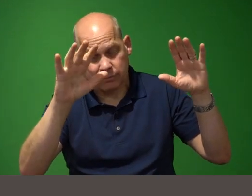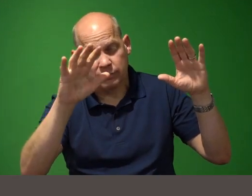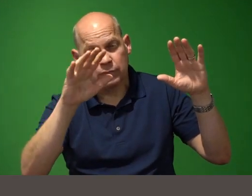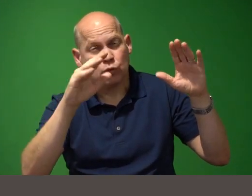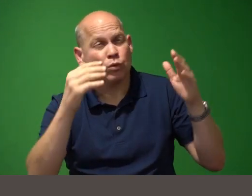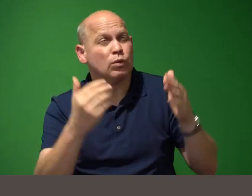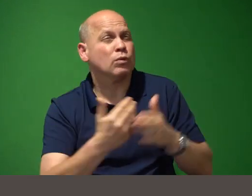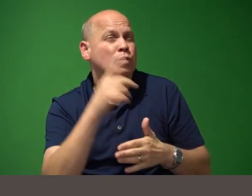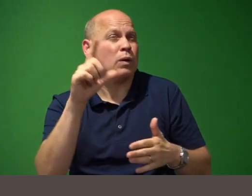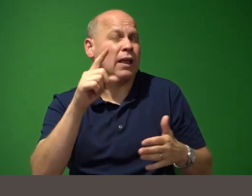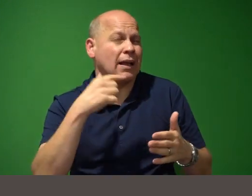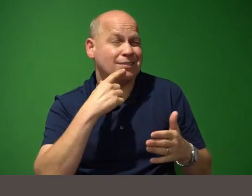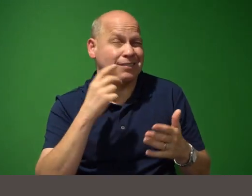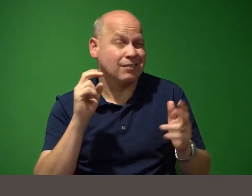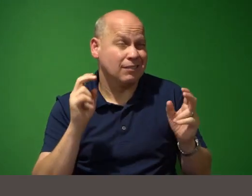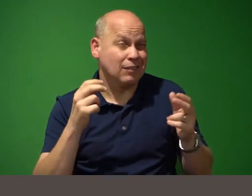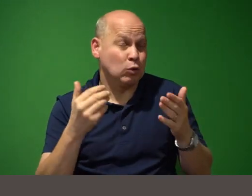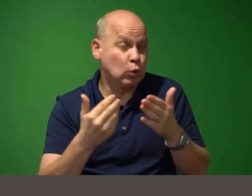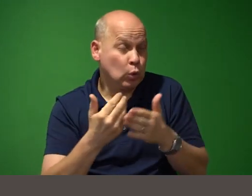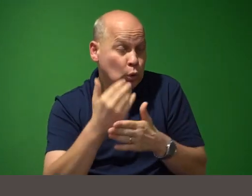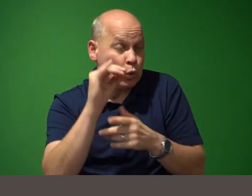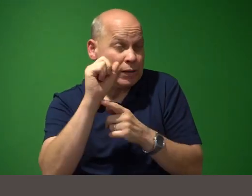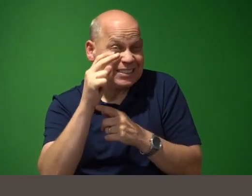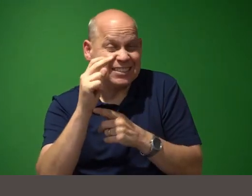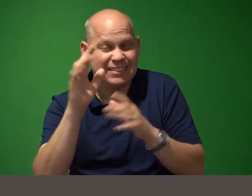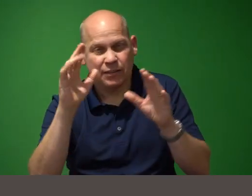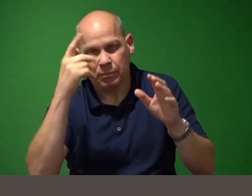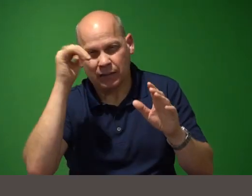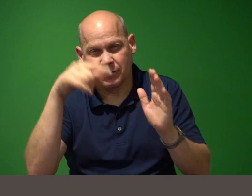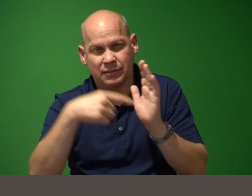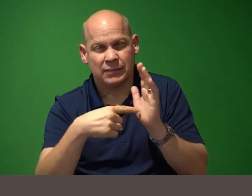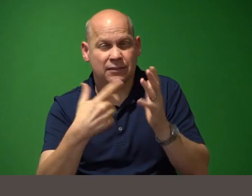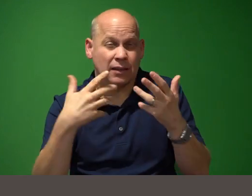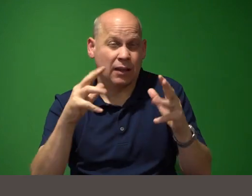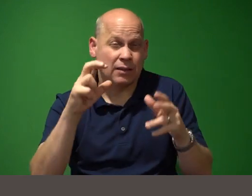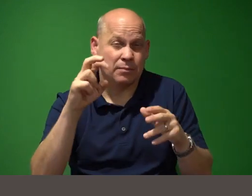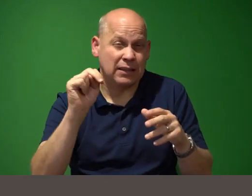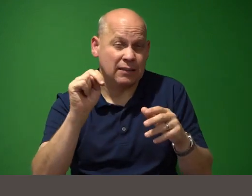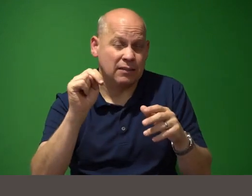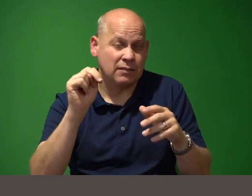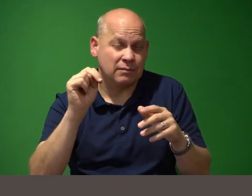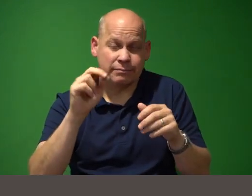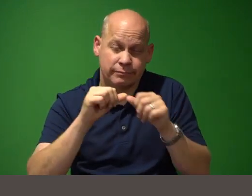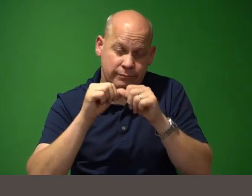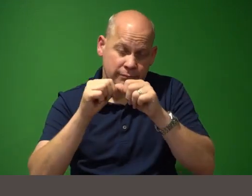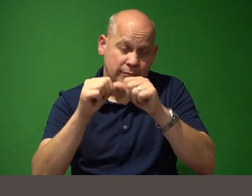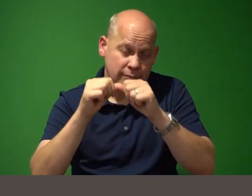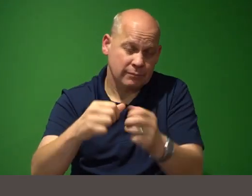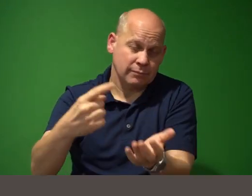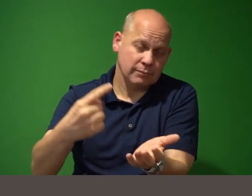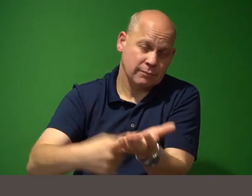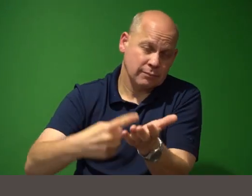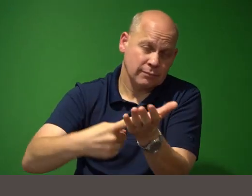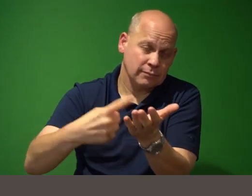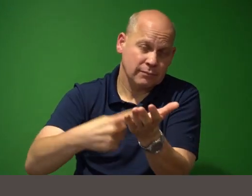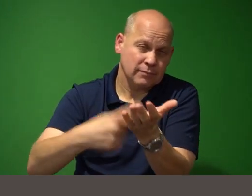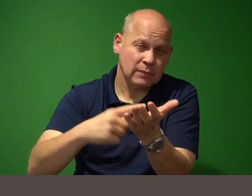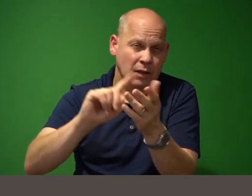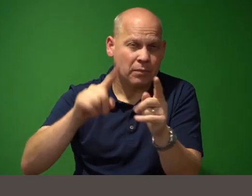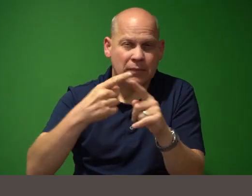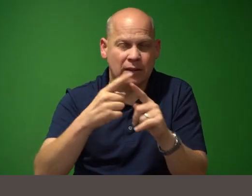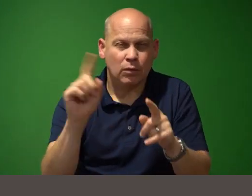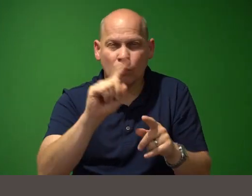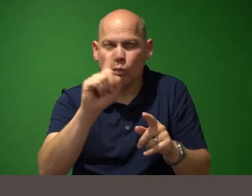ish because this has been a an ongoing debate as to as far as the direction the web is taking but